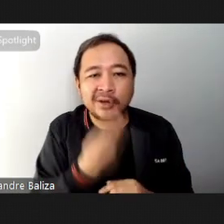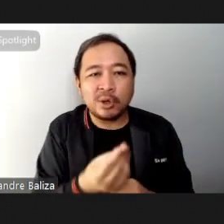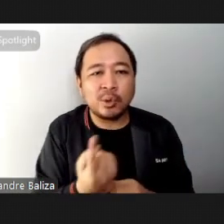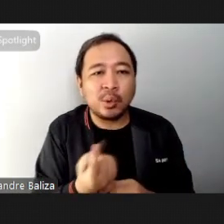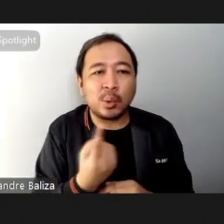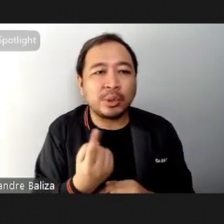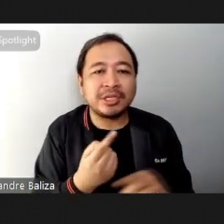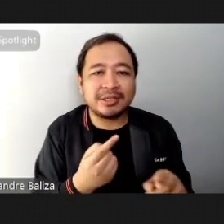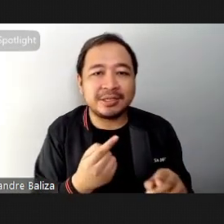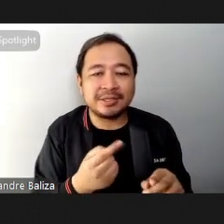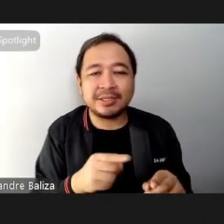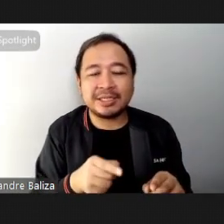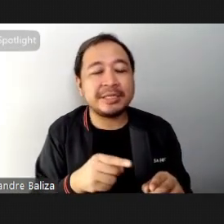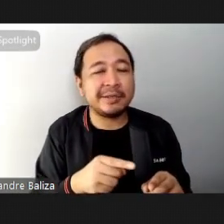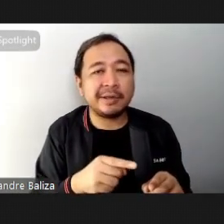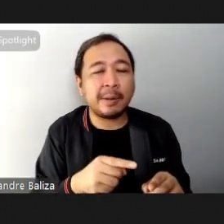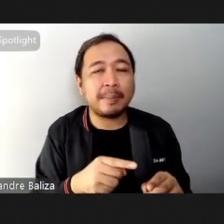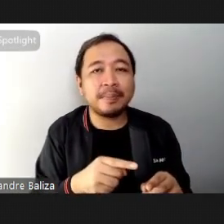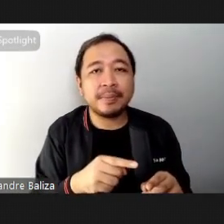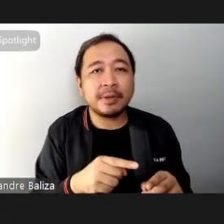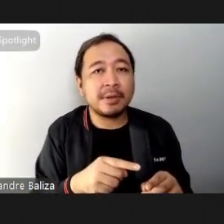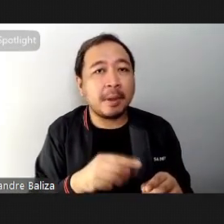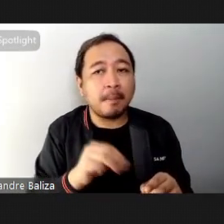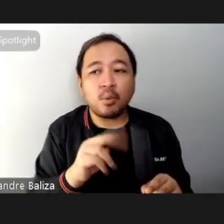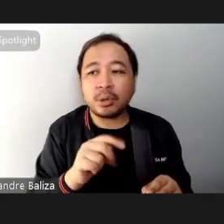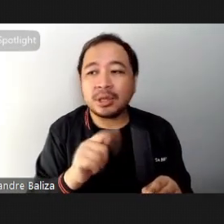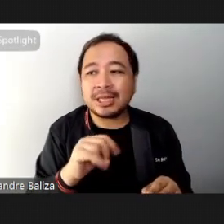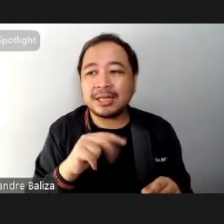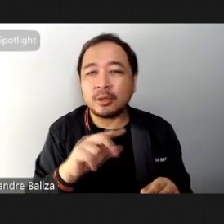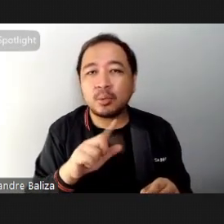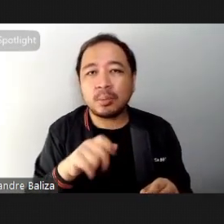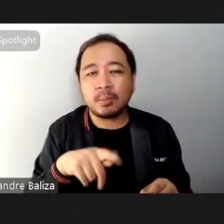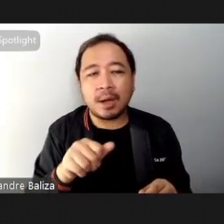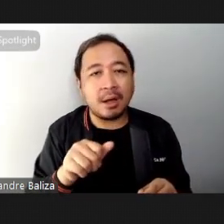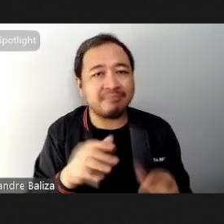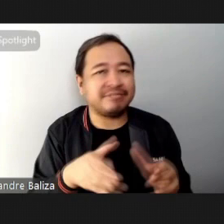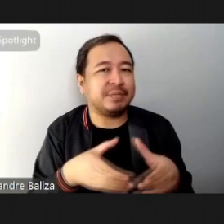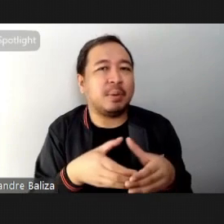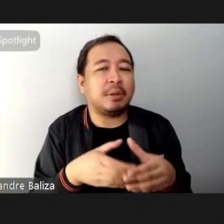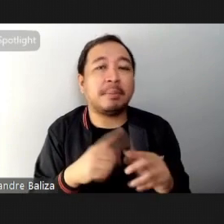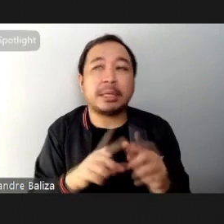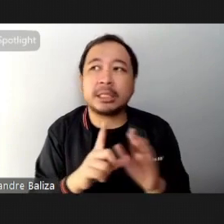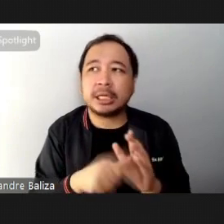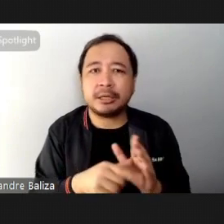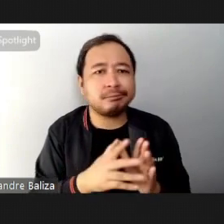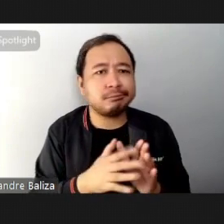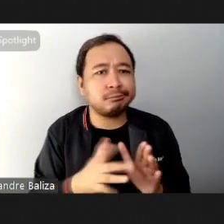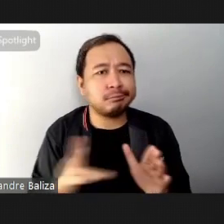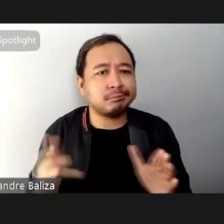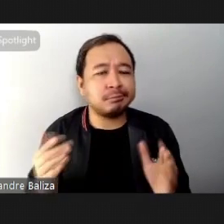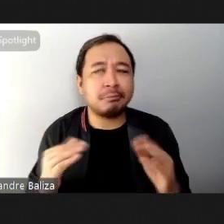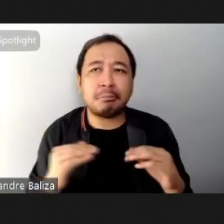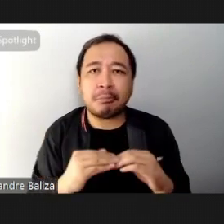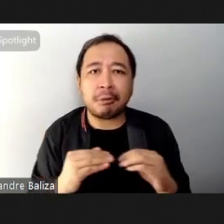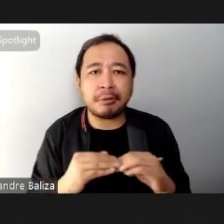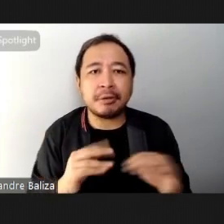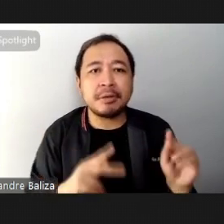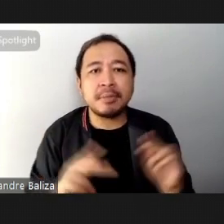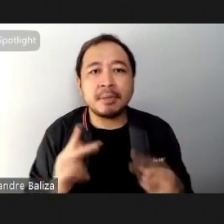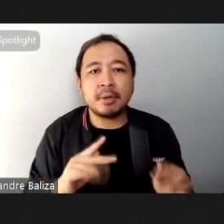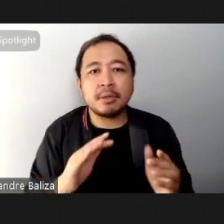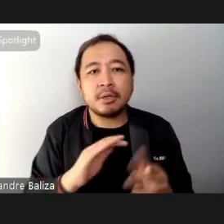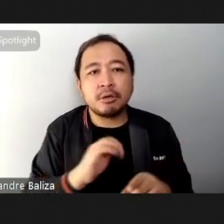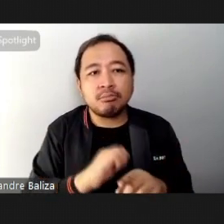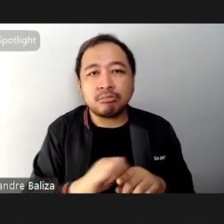who were practicing learning row flow however as time progressed and many more people were practicing it different